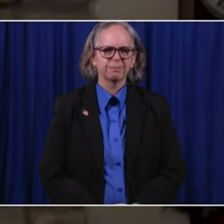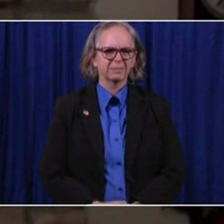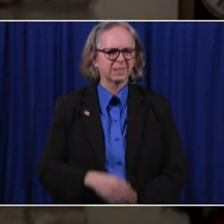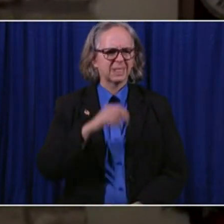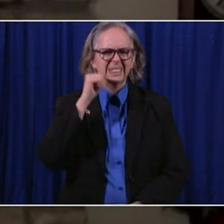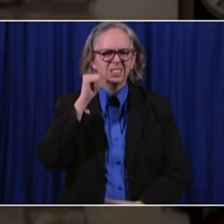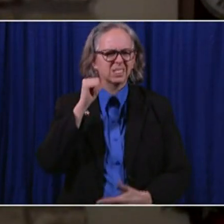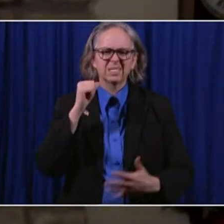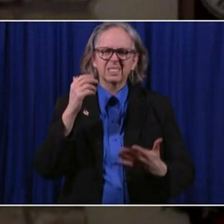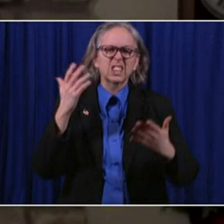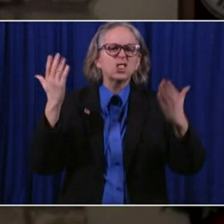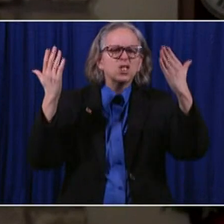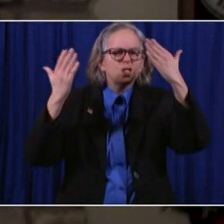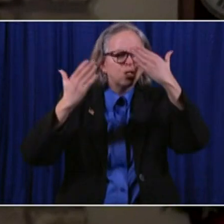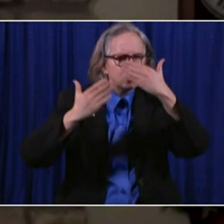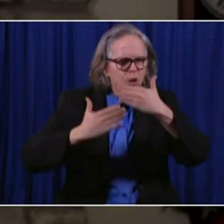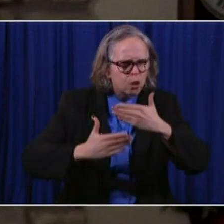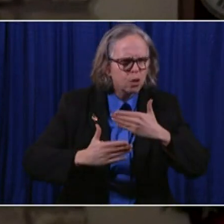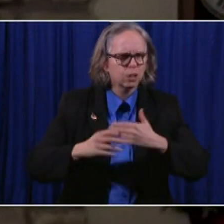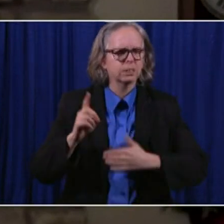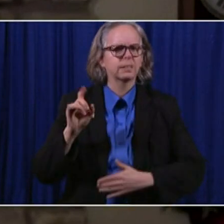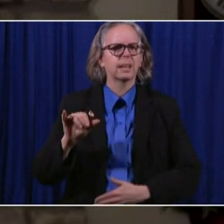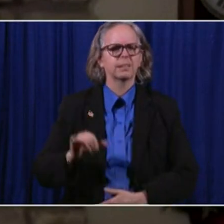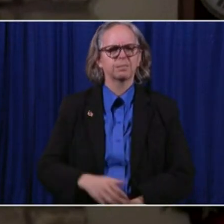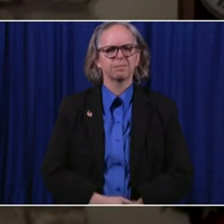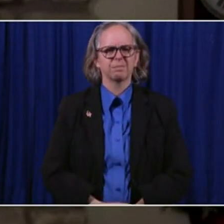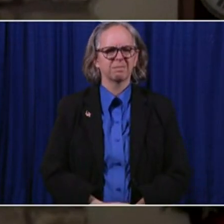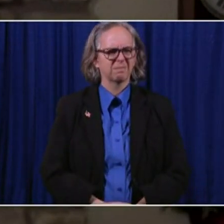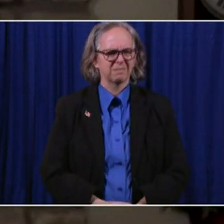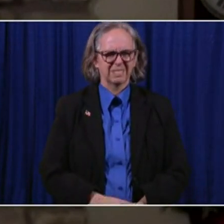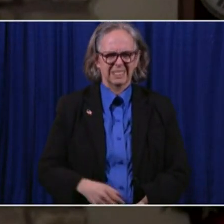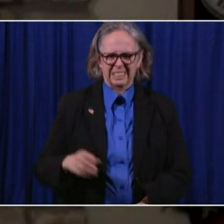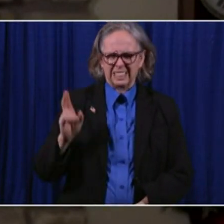in the history of this great republic.